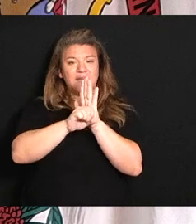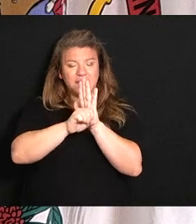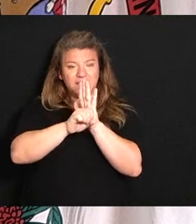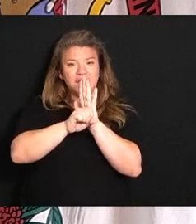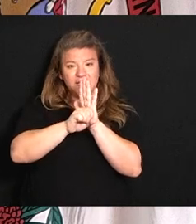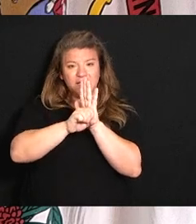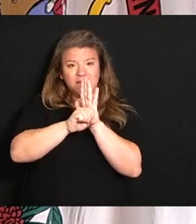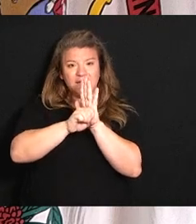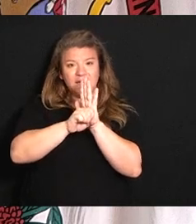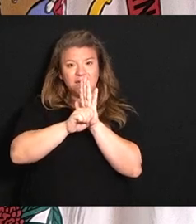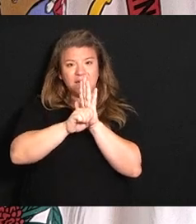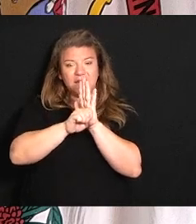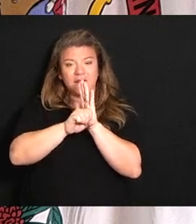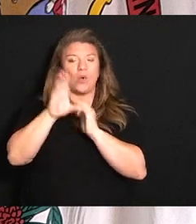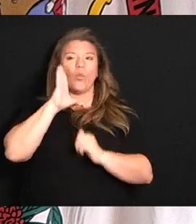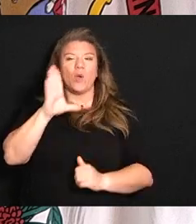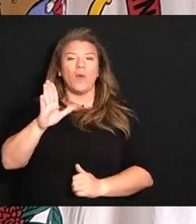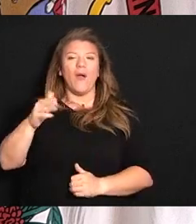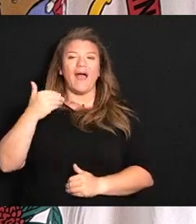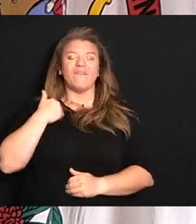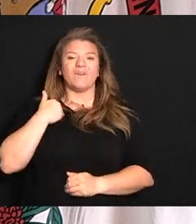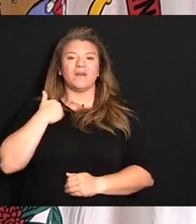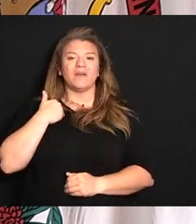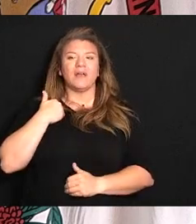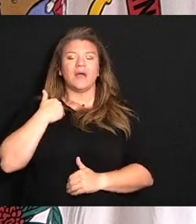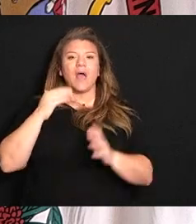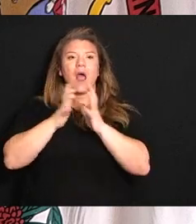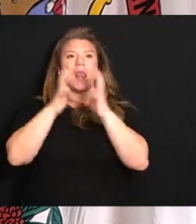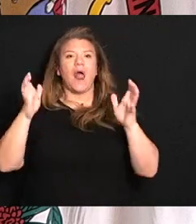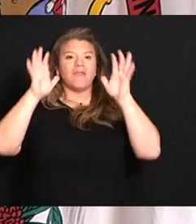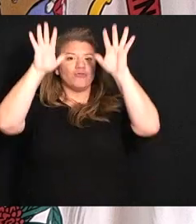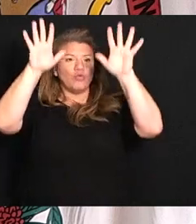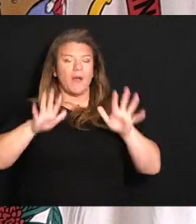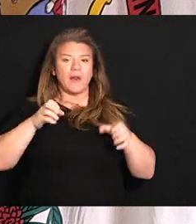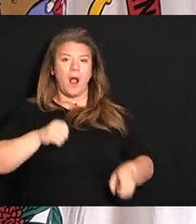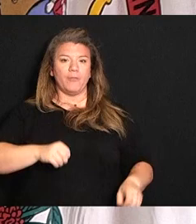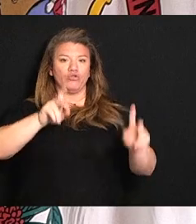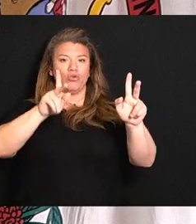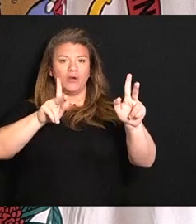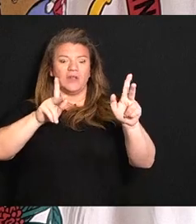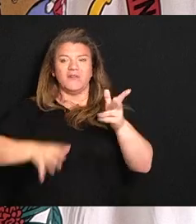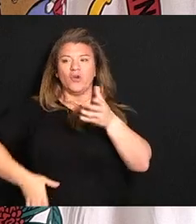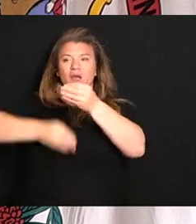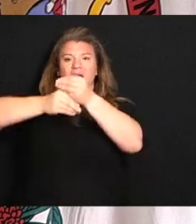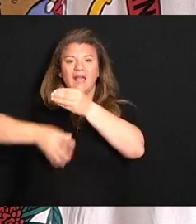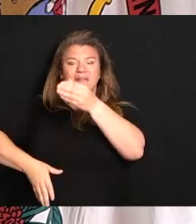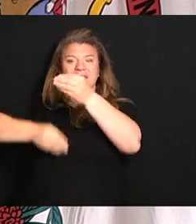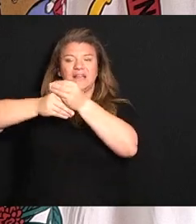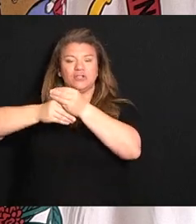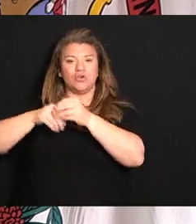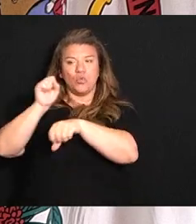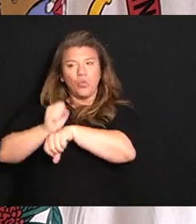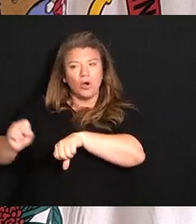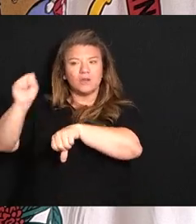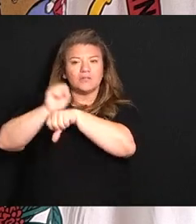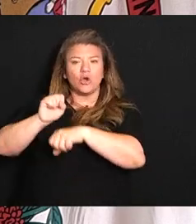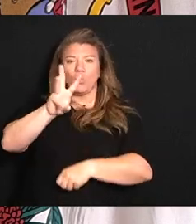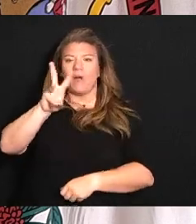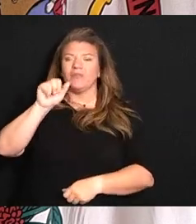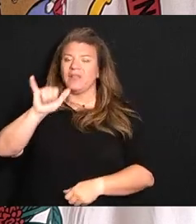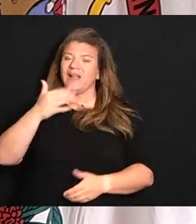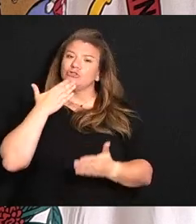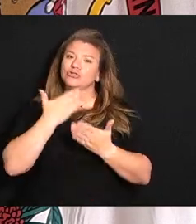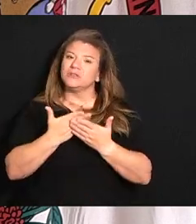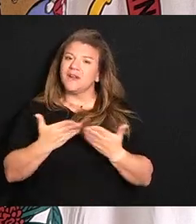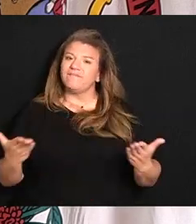And we'll have a lot of great opportunities for additional entrepreneurs in West Virginia. So that's good